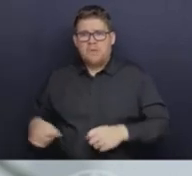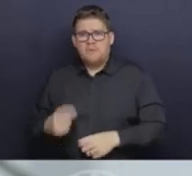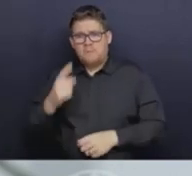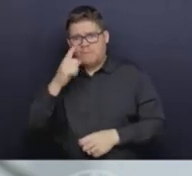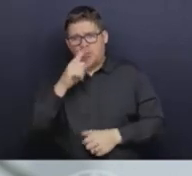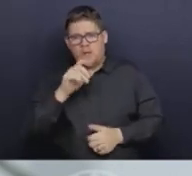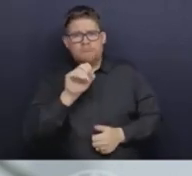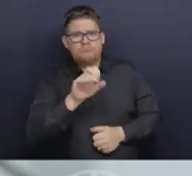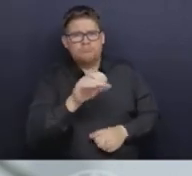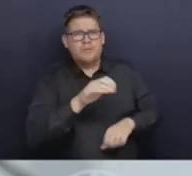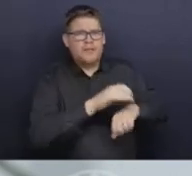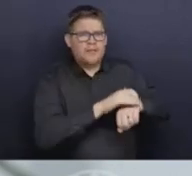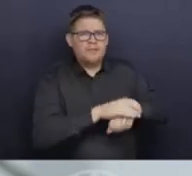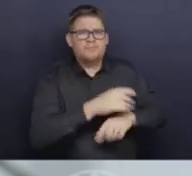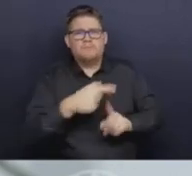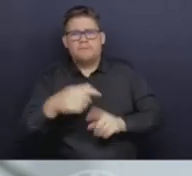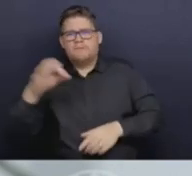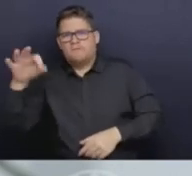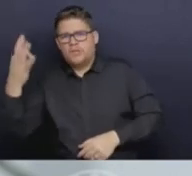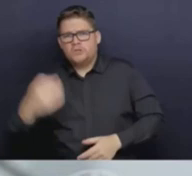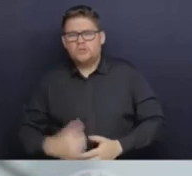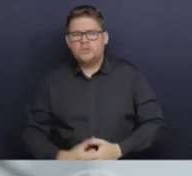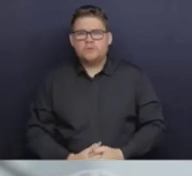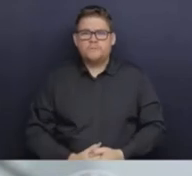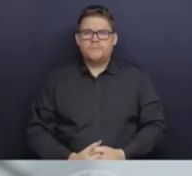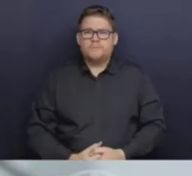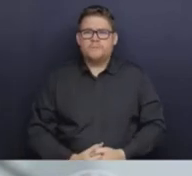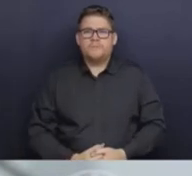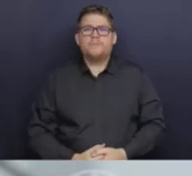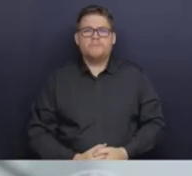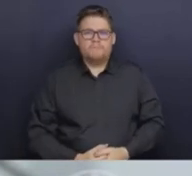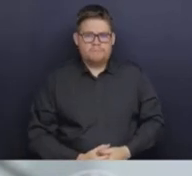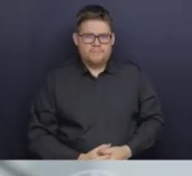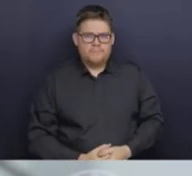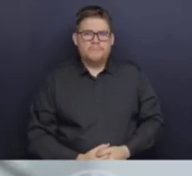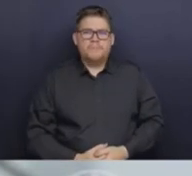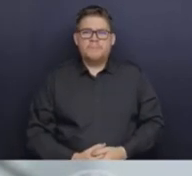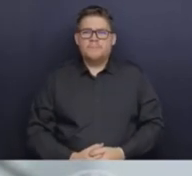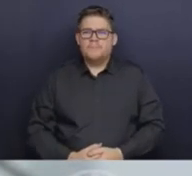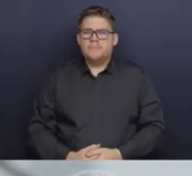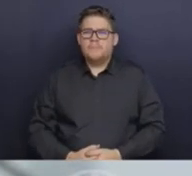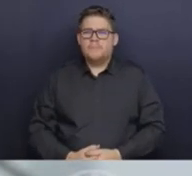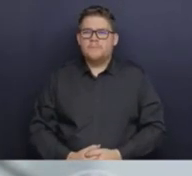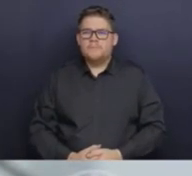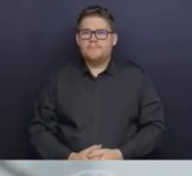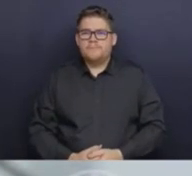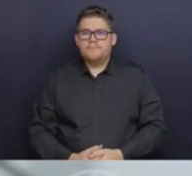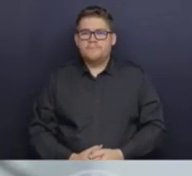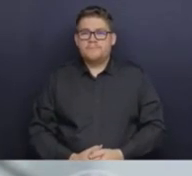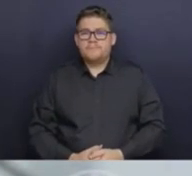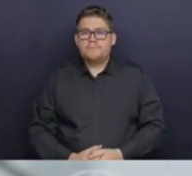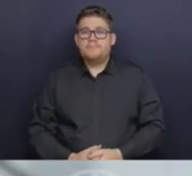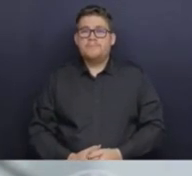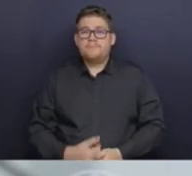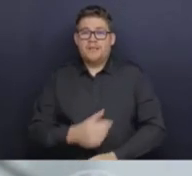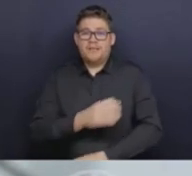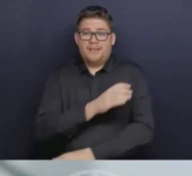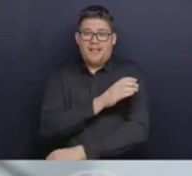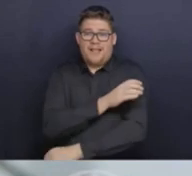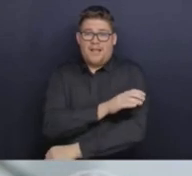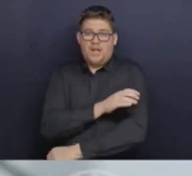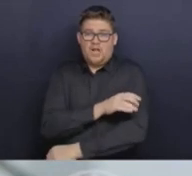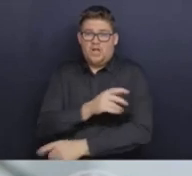So we have a clinical care committee that provides the guidelines on use of medications like Paxlovid,